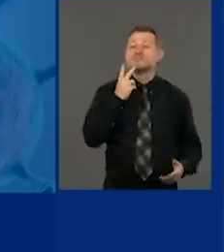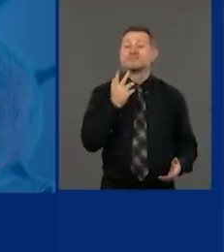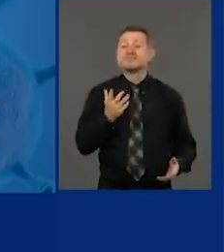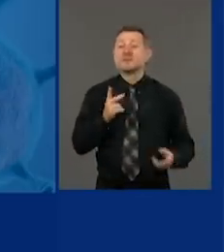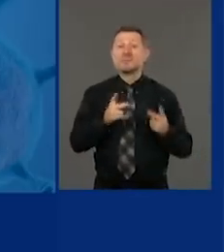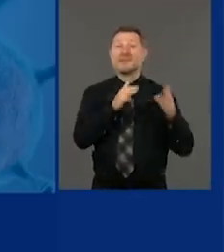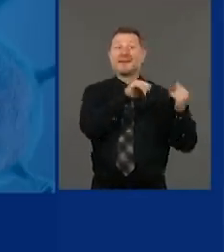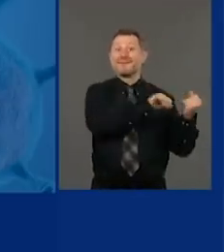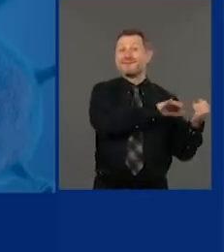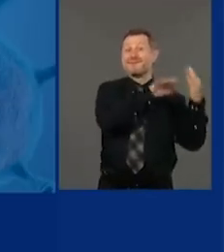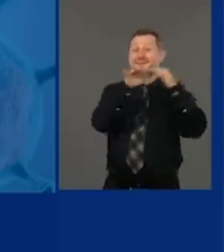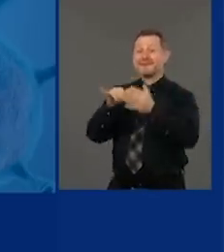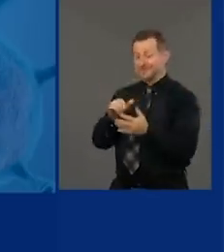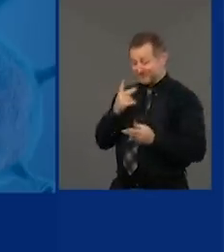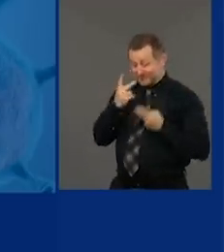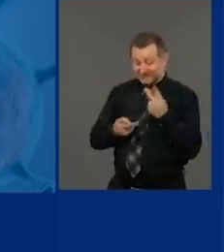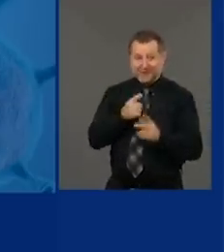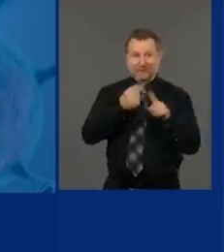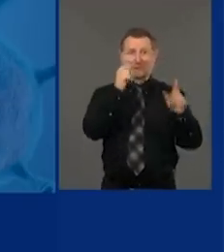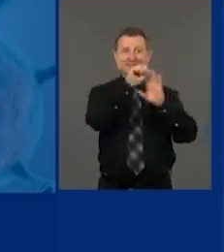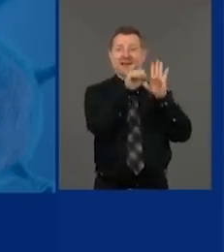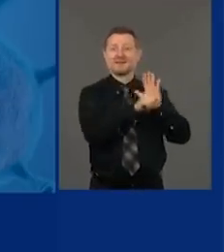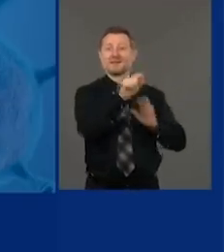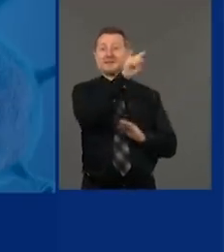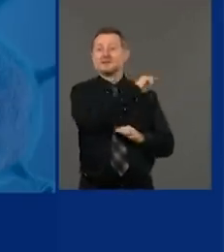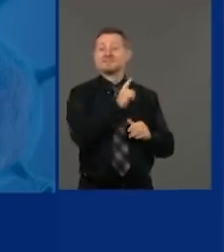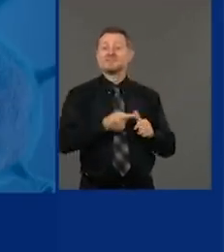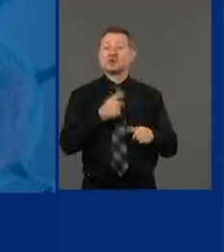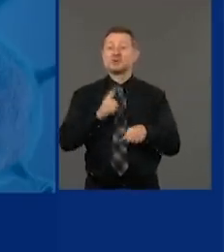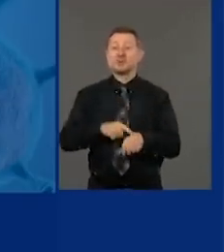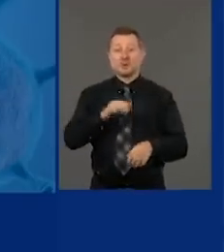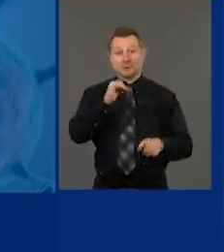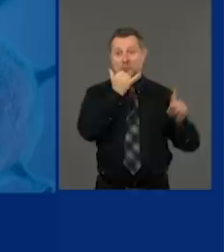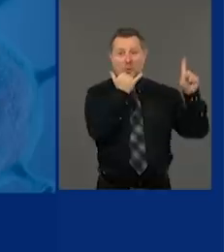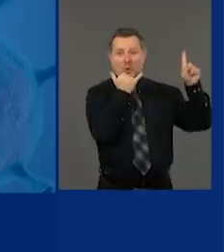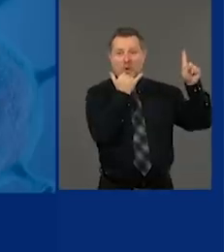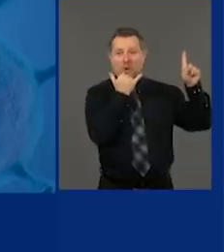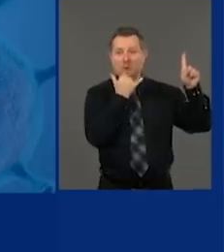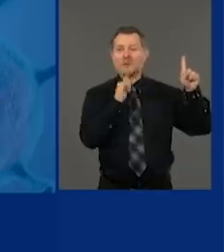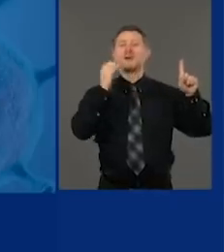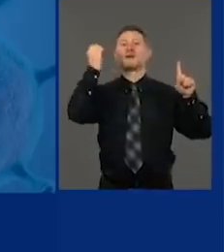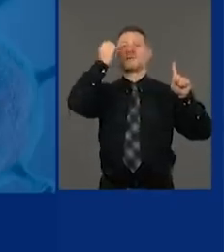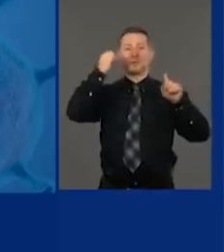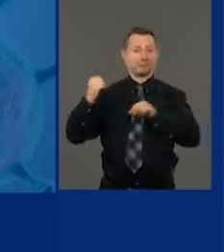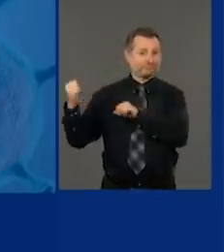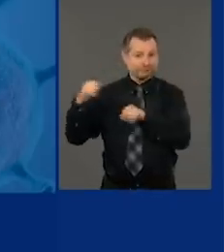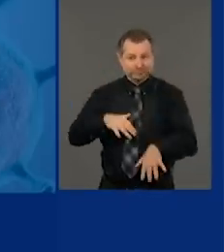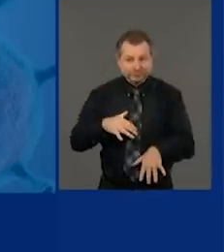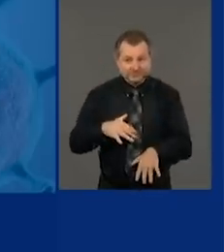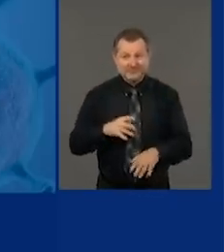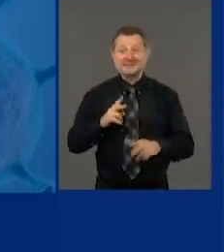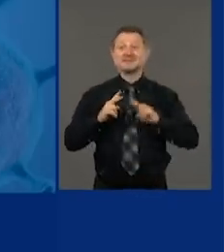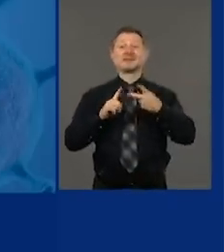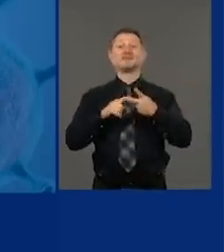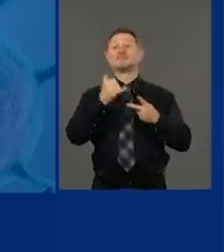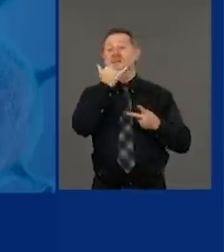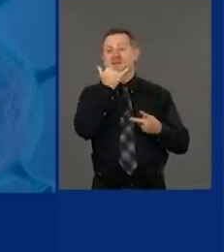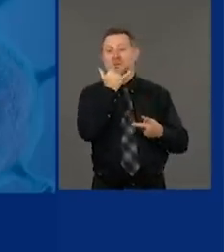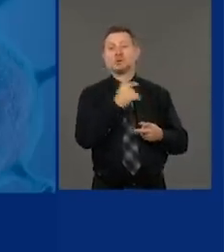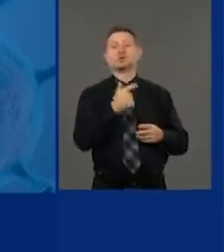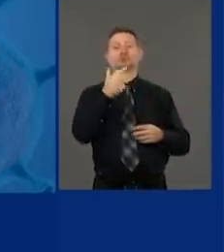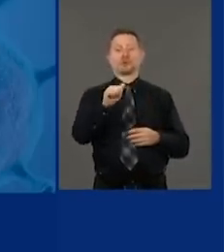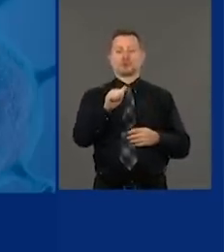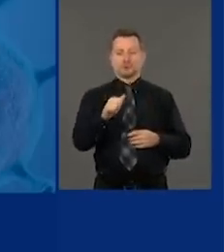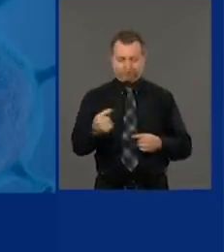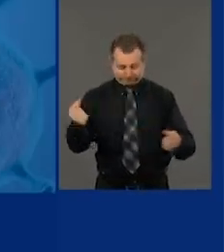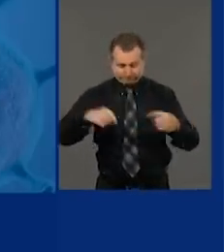The first mistake brought it from Europe to New York. The second mistake will bring it from Georgia to New York and